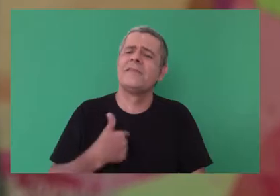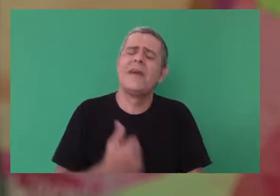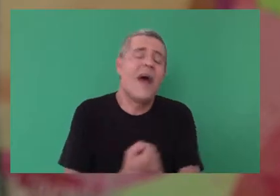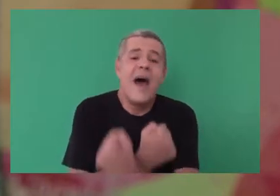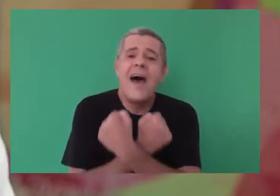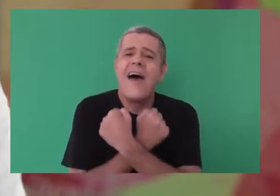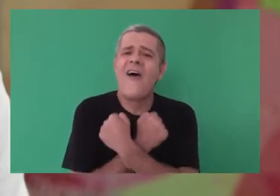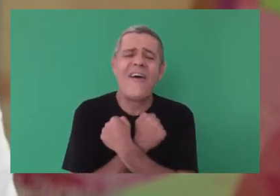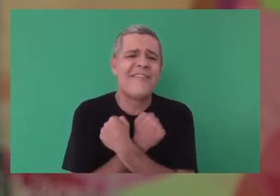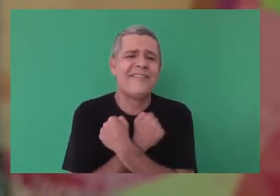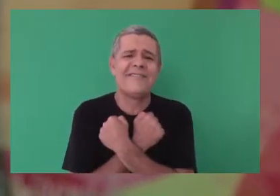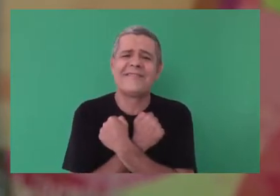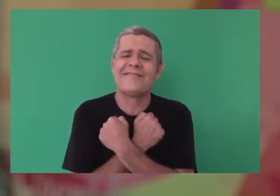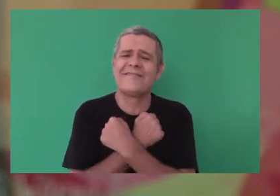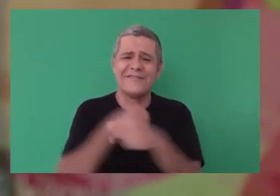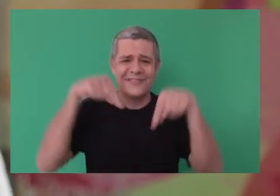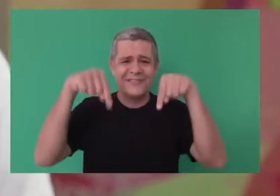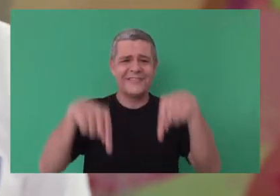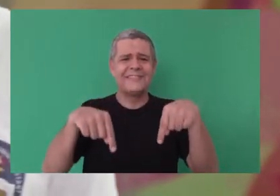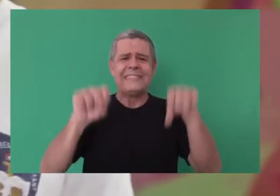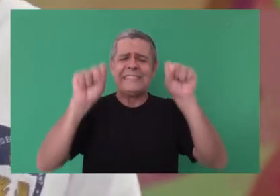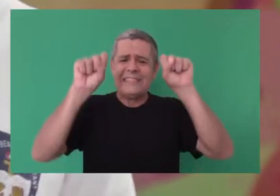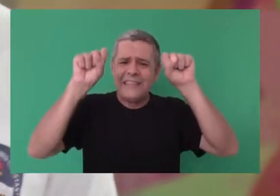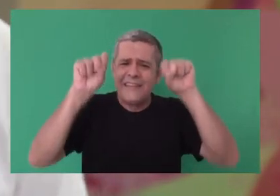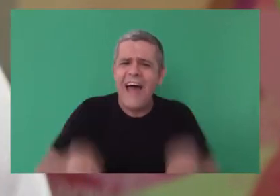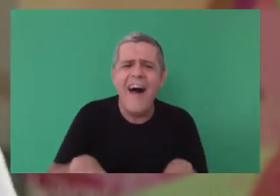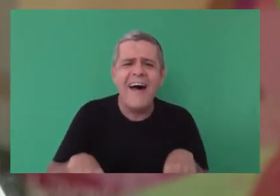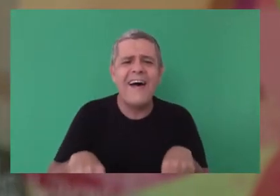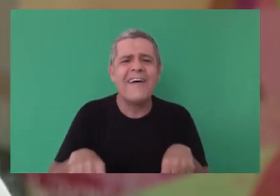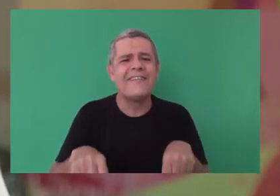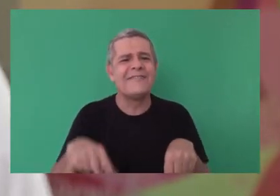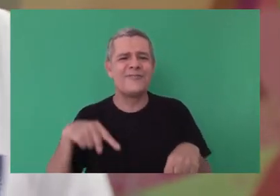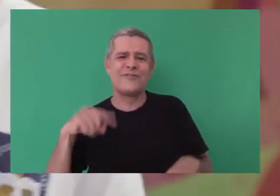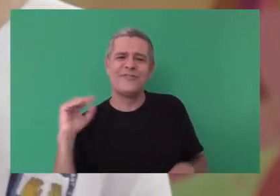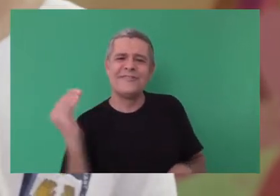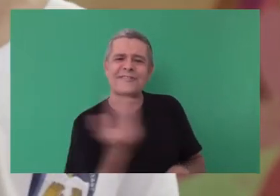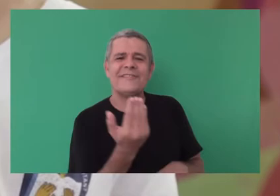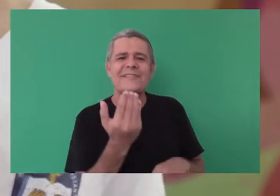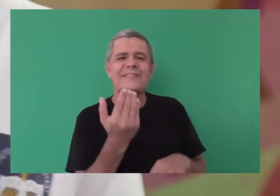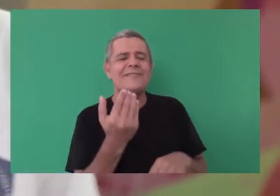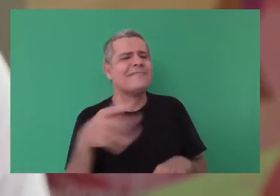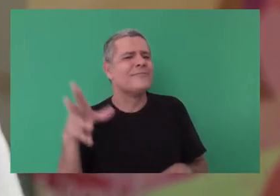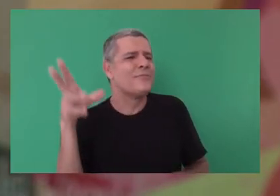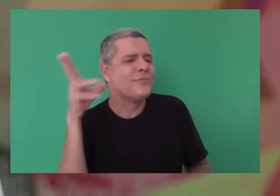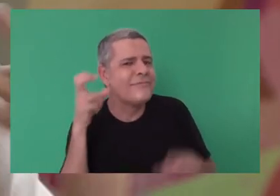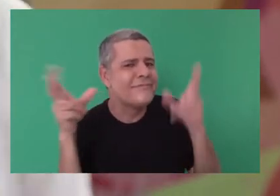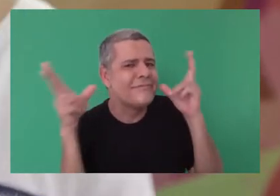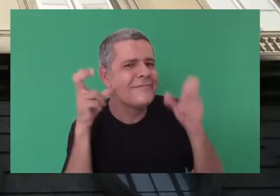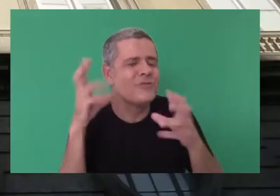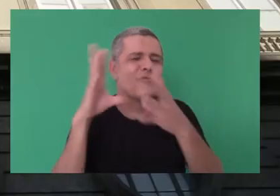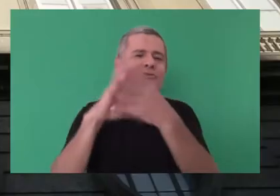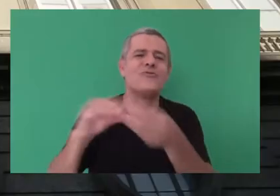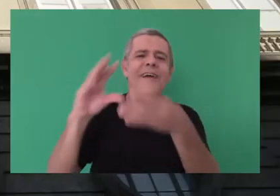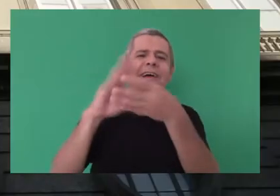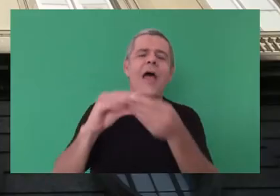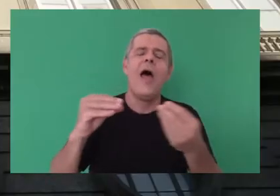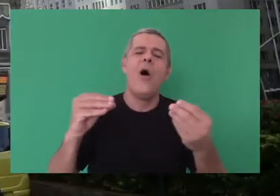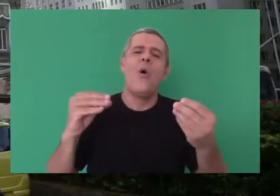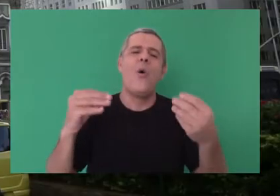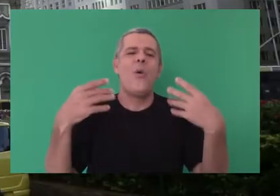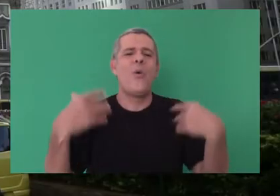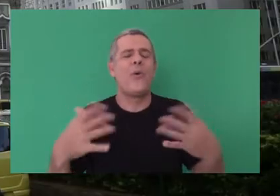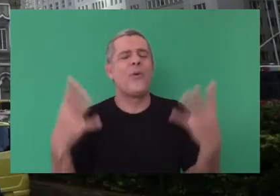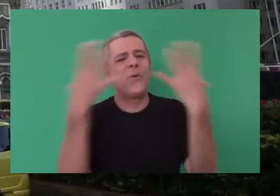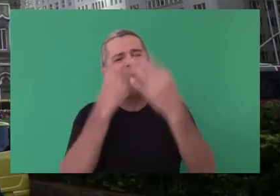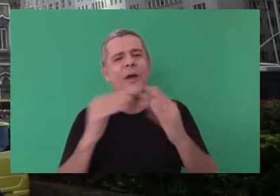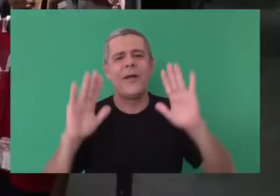I love it because here we can hear the stories. Students of Brazilian Public